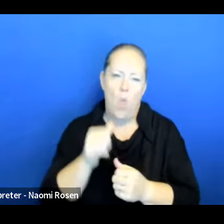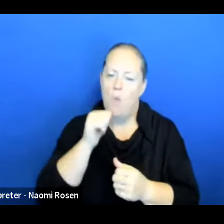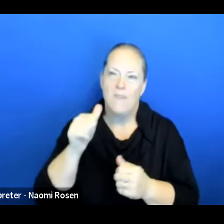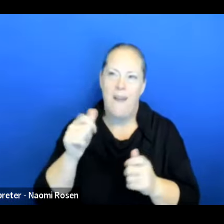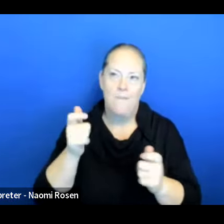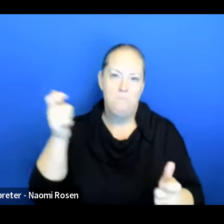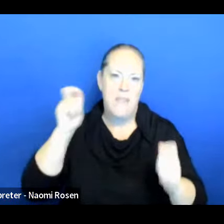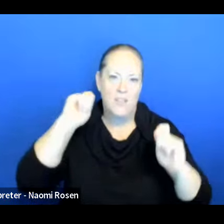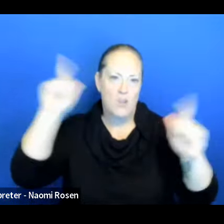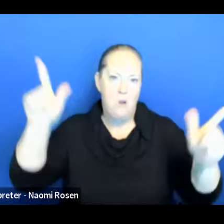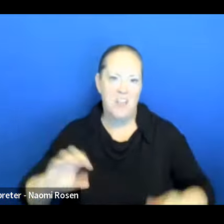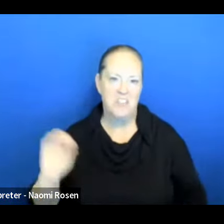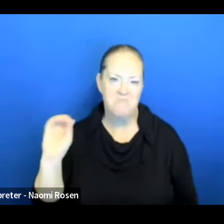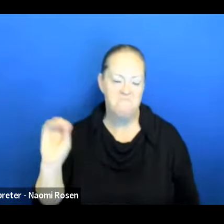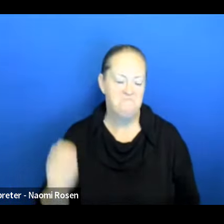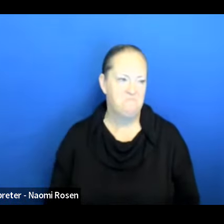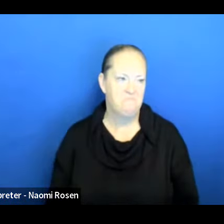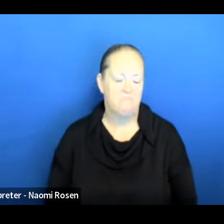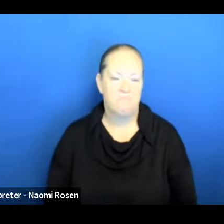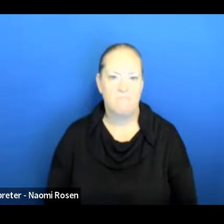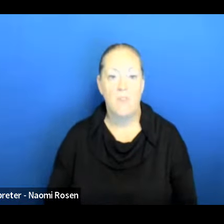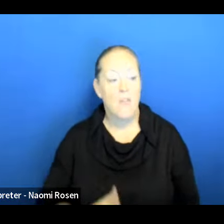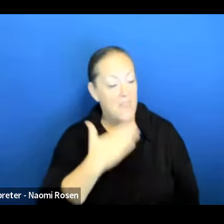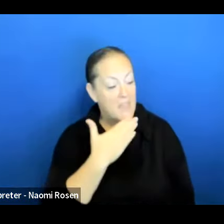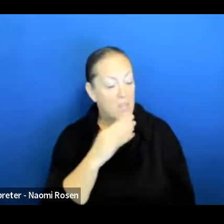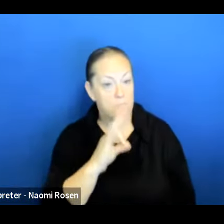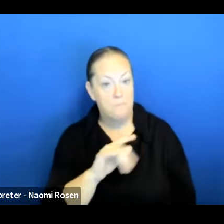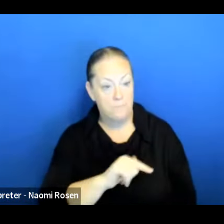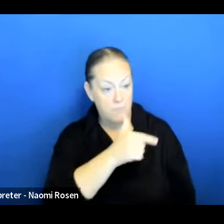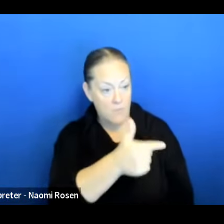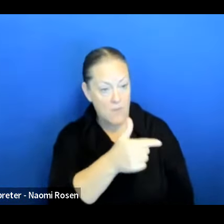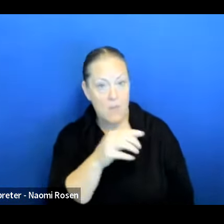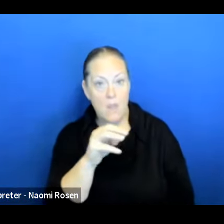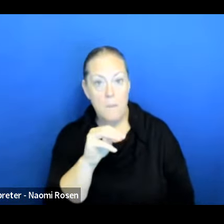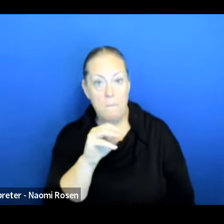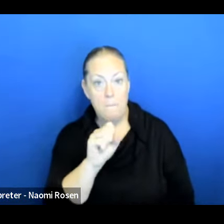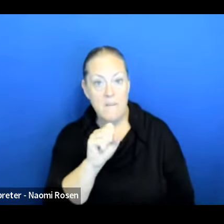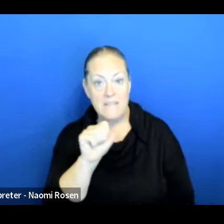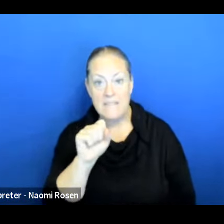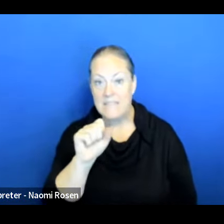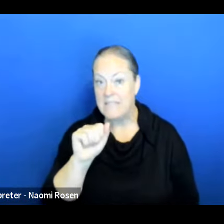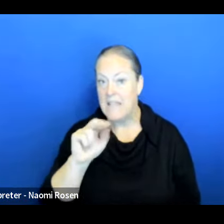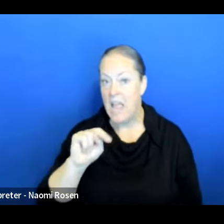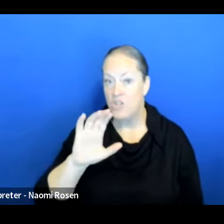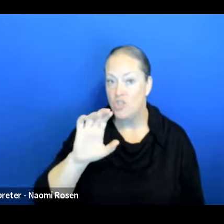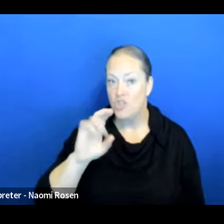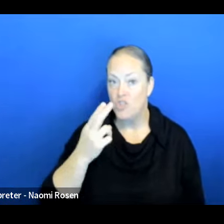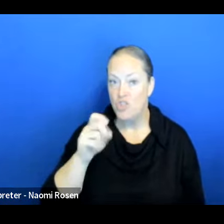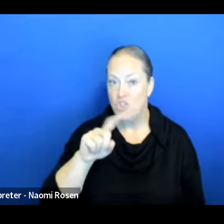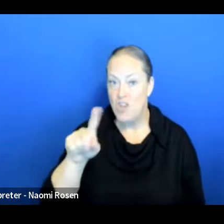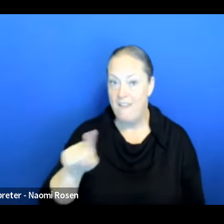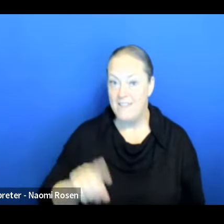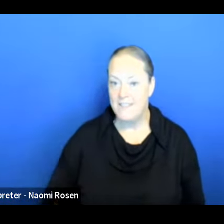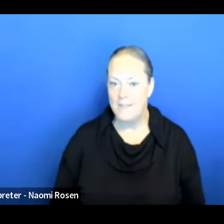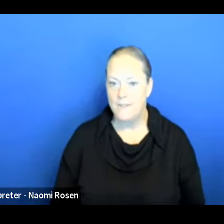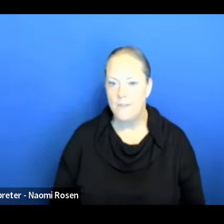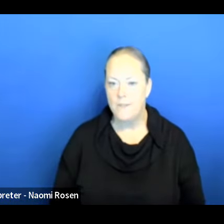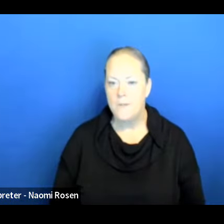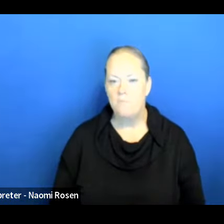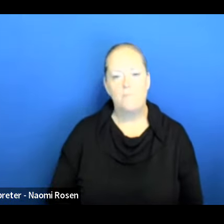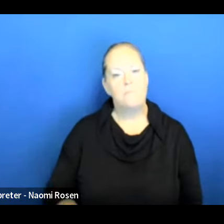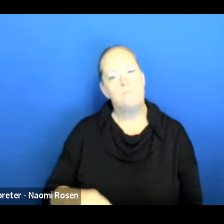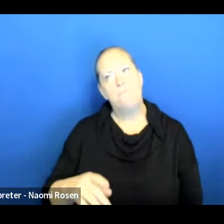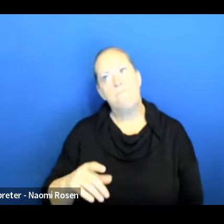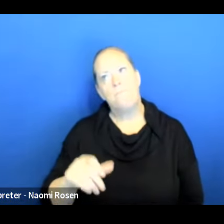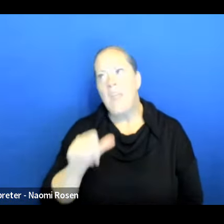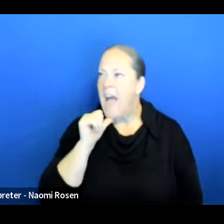surprise really. Okay. Thank you. Ms. Mason at Sanchez. Um, as I don't think it was